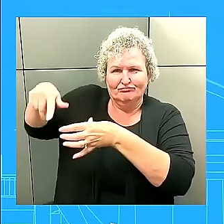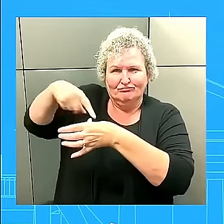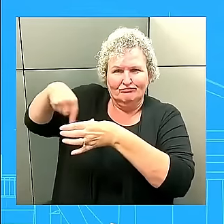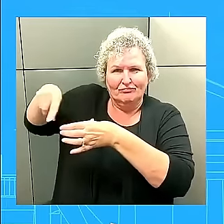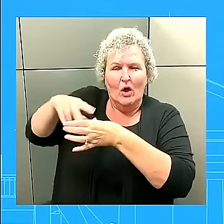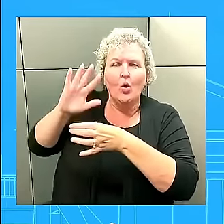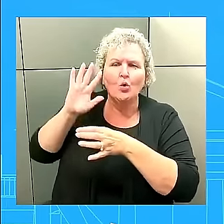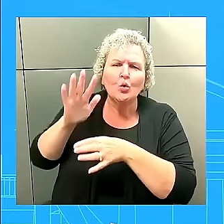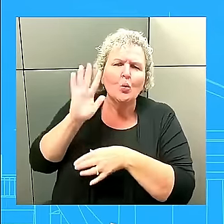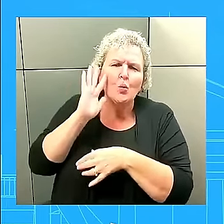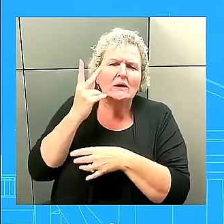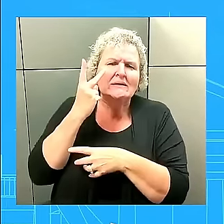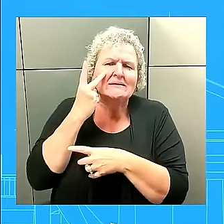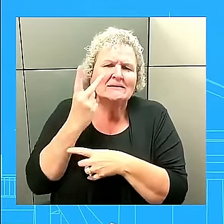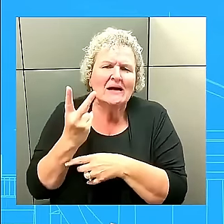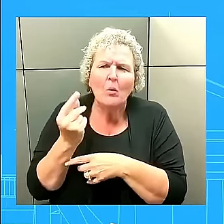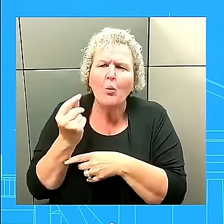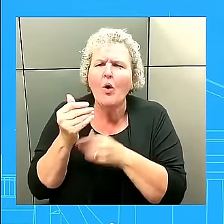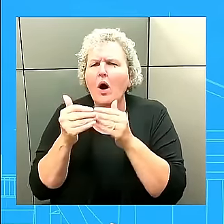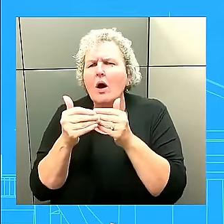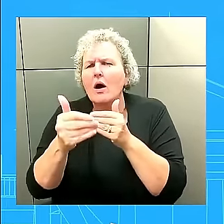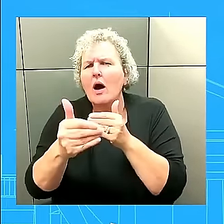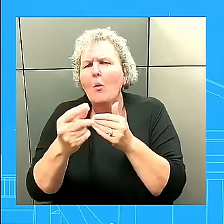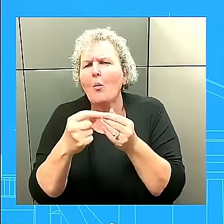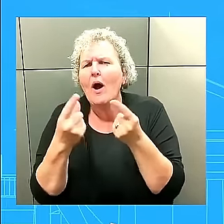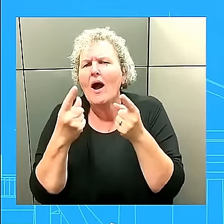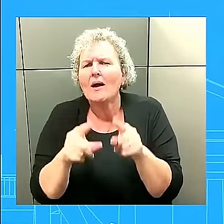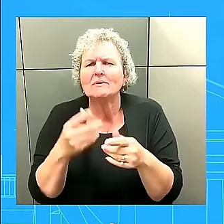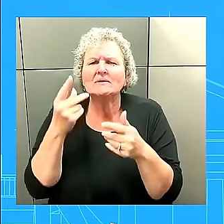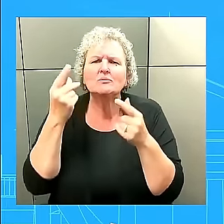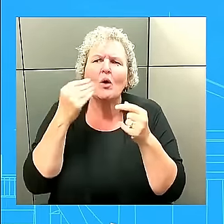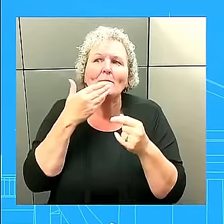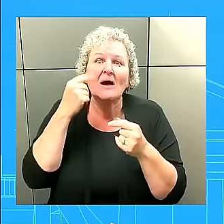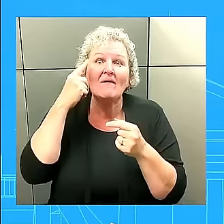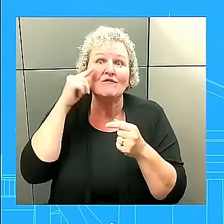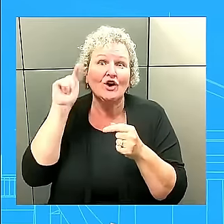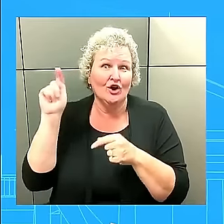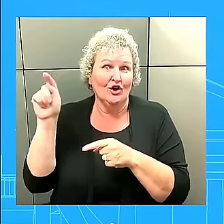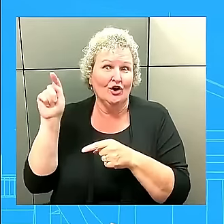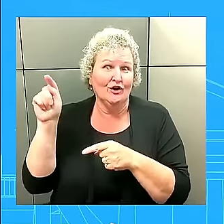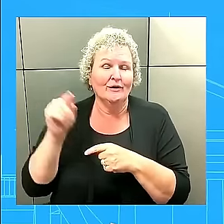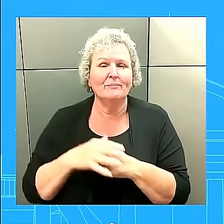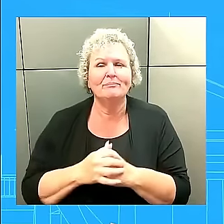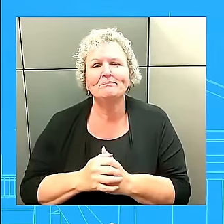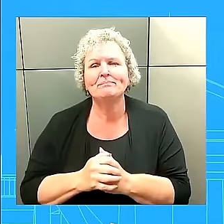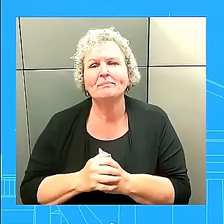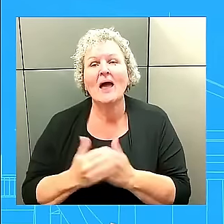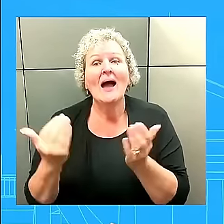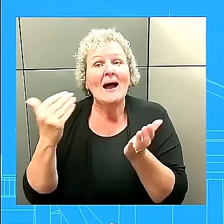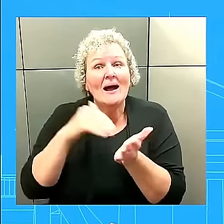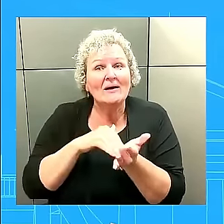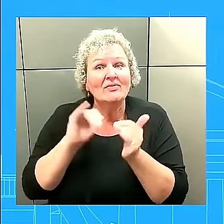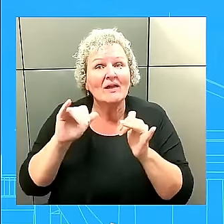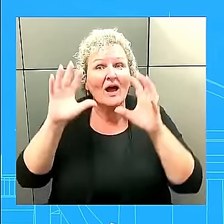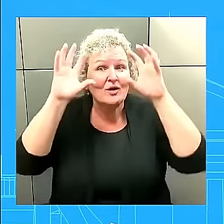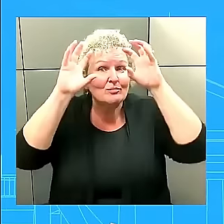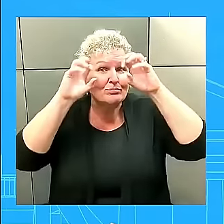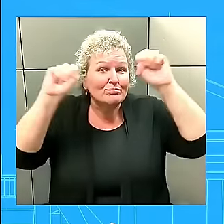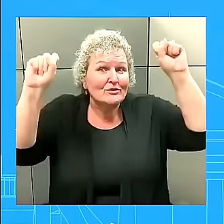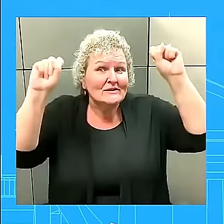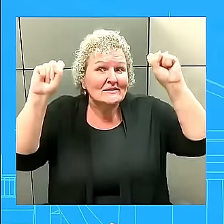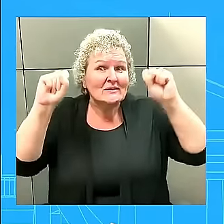things, um, the president has always said and will continue to say, um, uh,